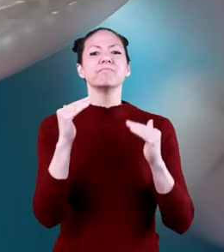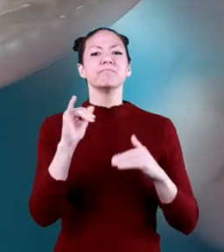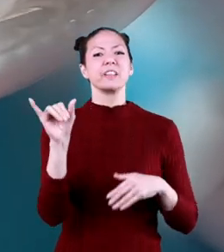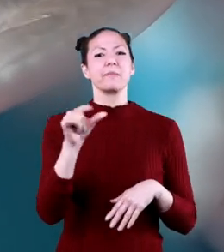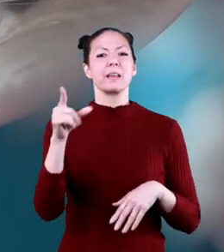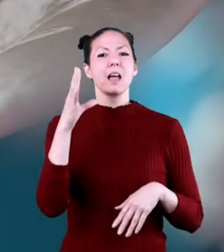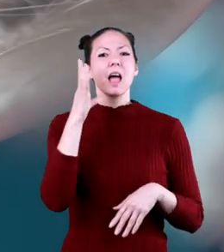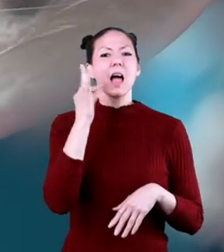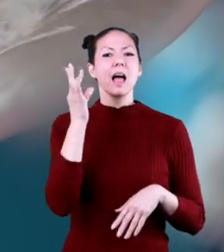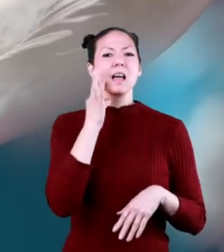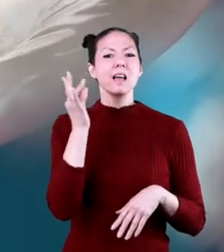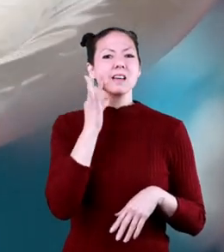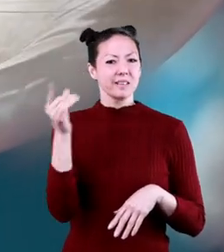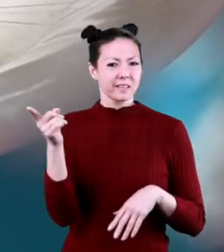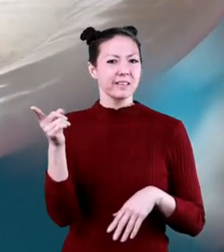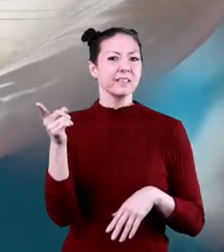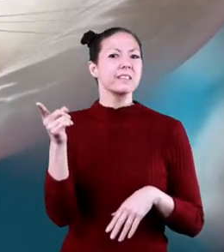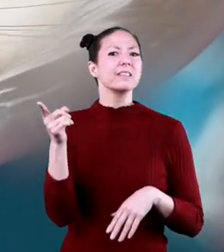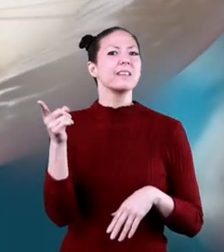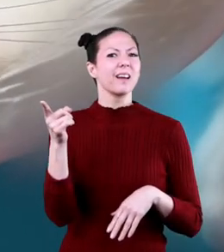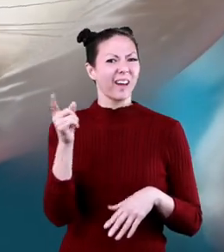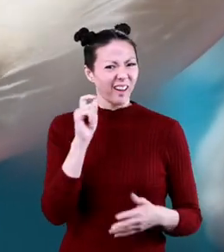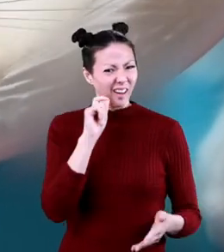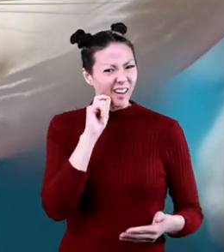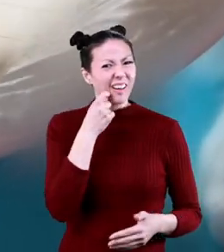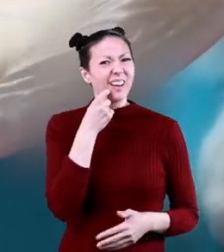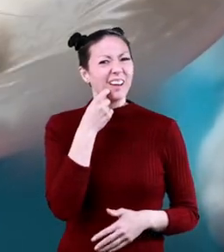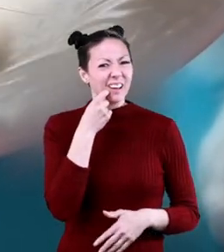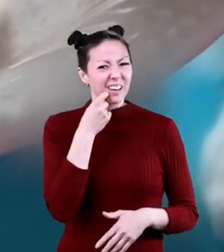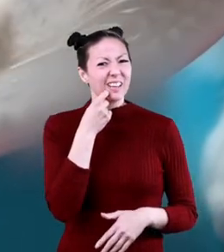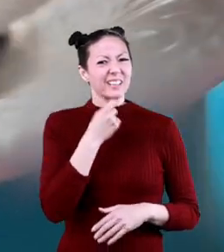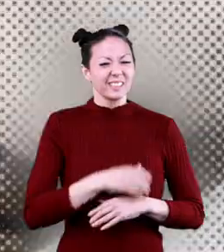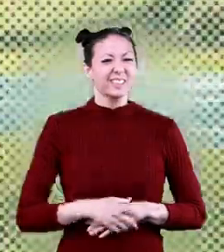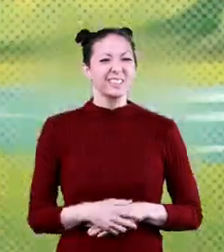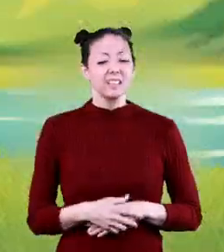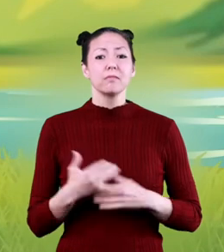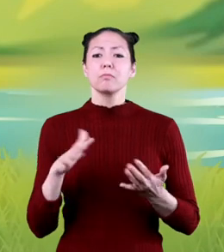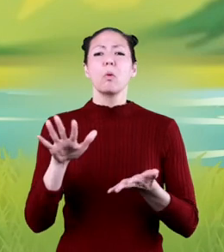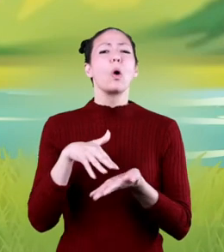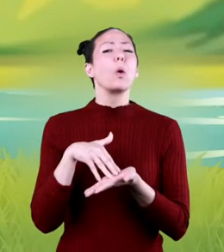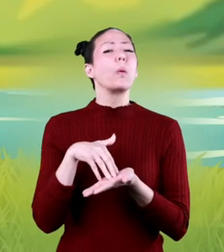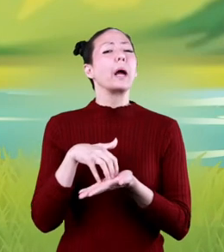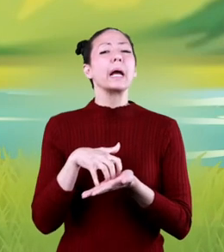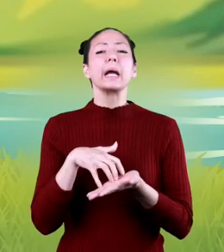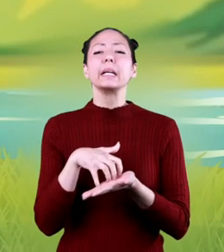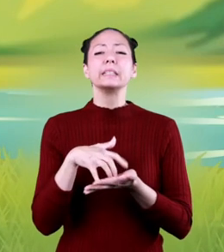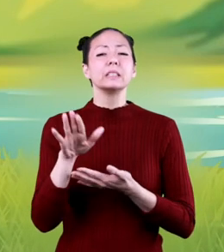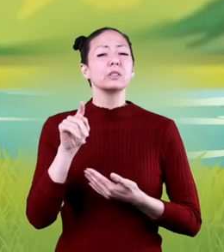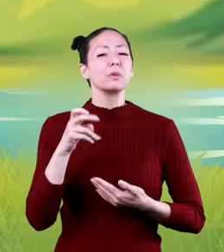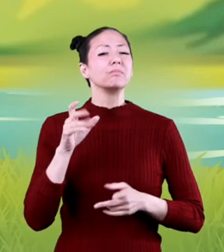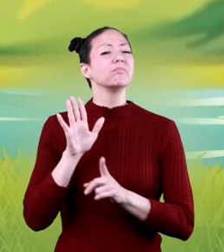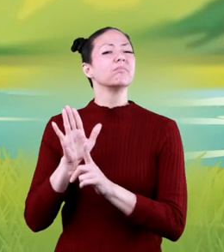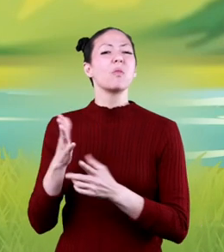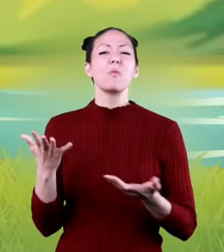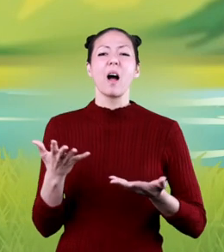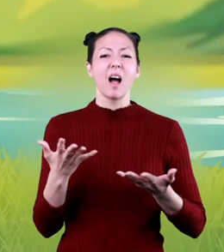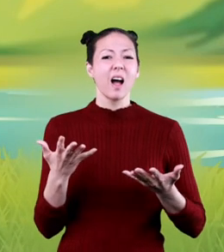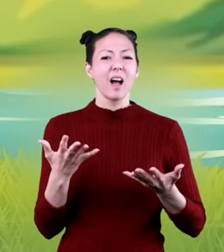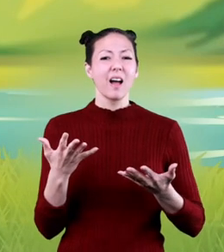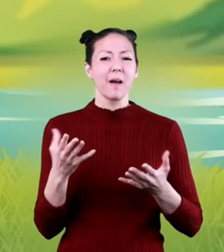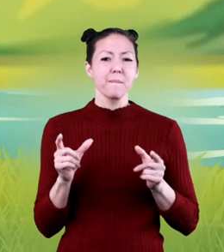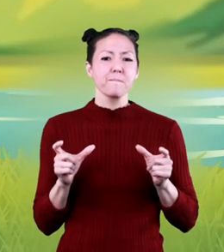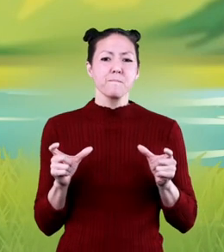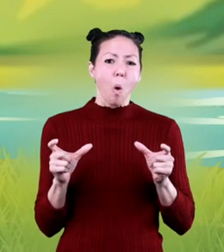modern-day house cats, which is kind of cool, don't you think? One of the few weaknesses that T-Rex's had